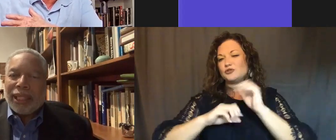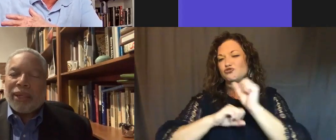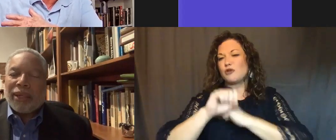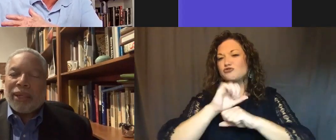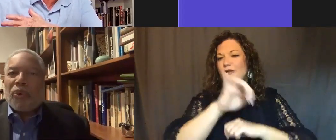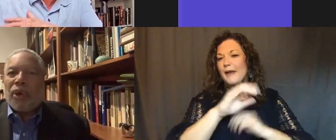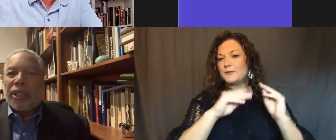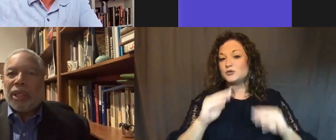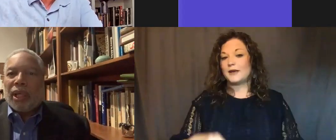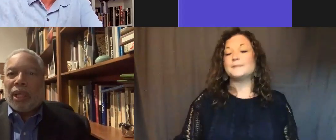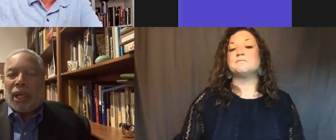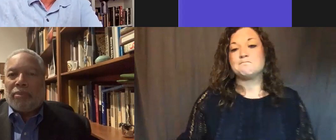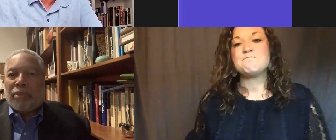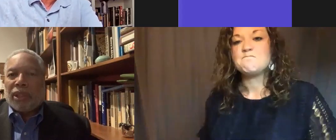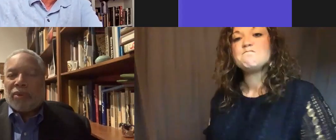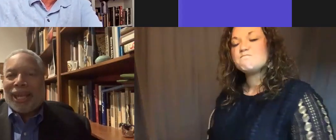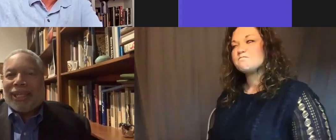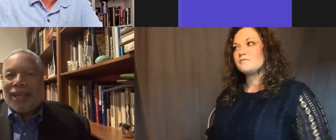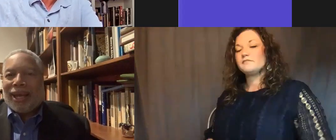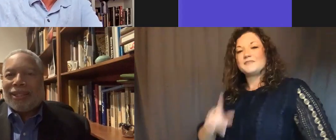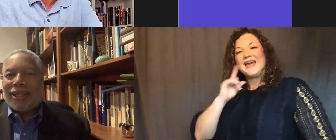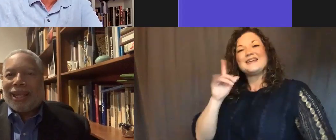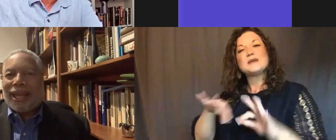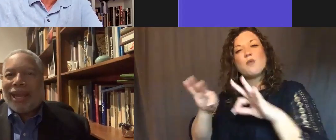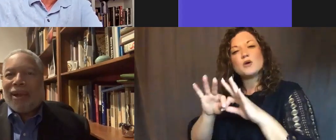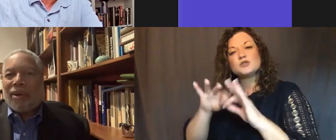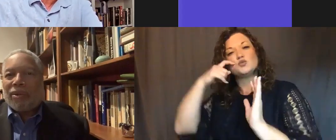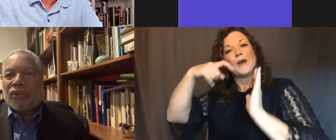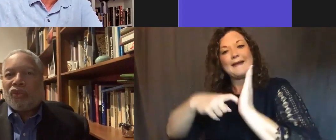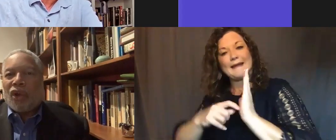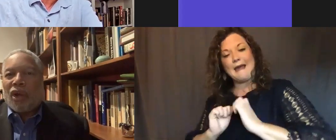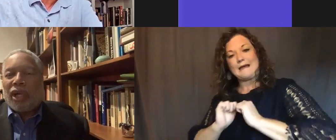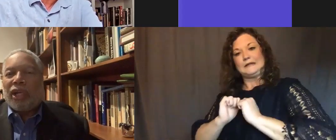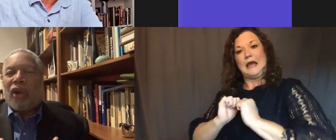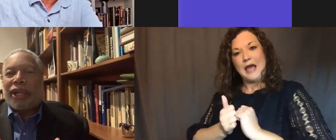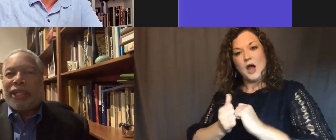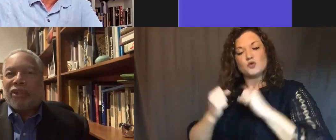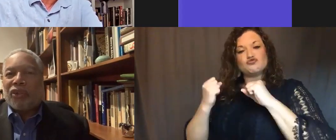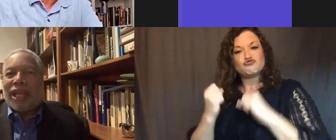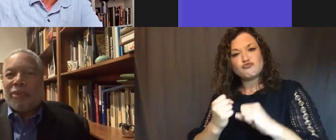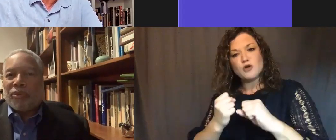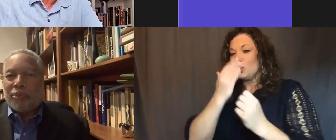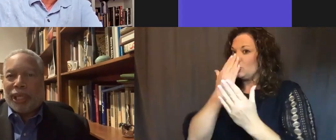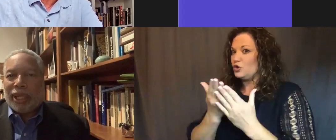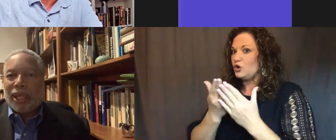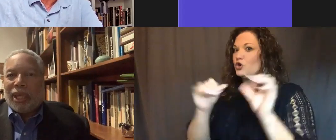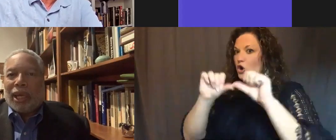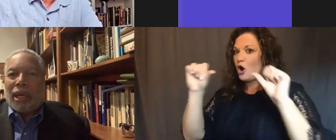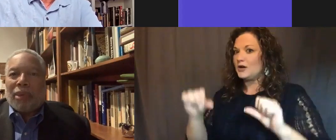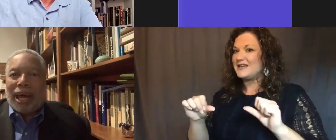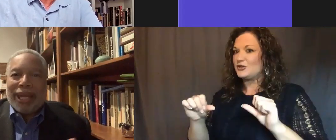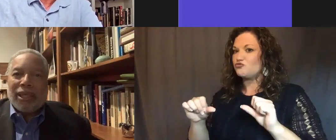I think it was important to recognize how strong a good architectural statement would be.